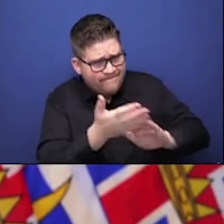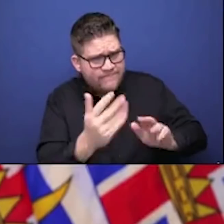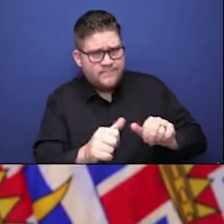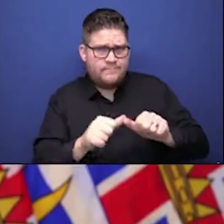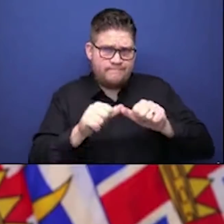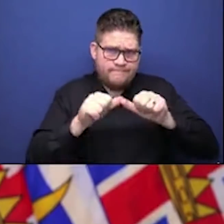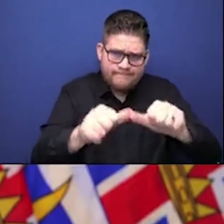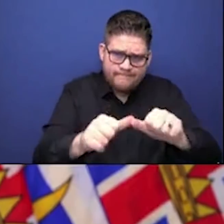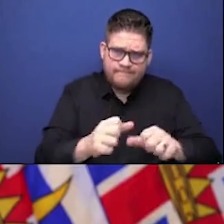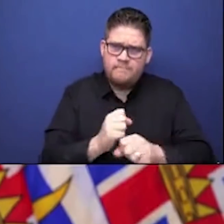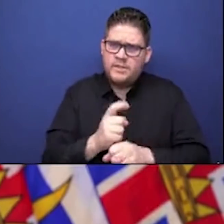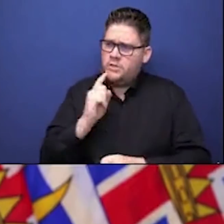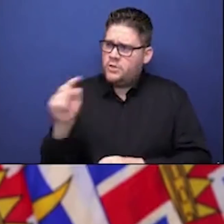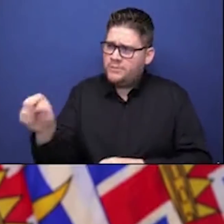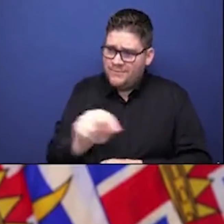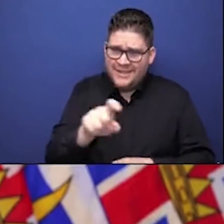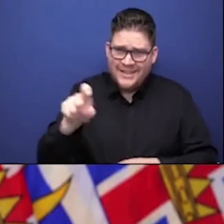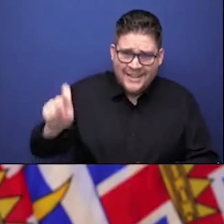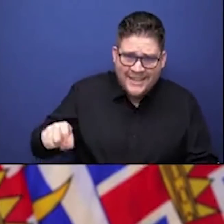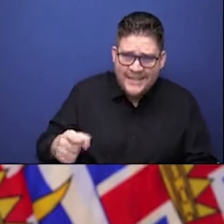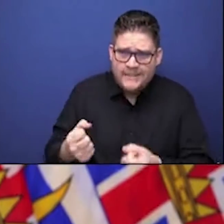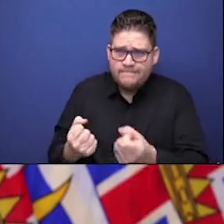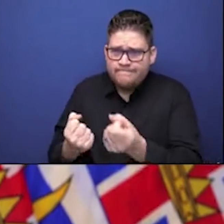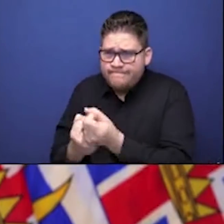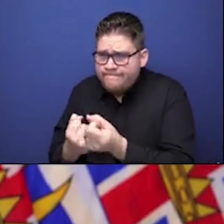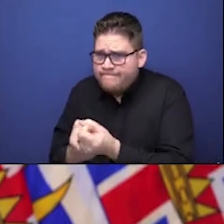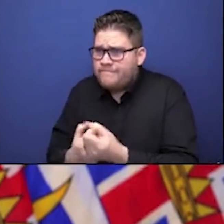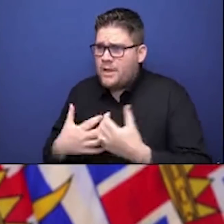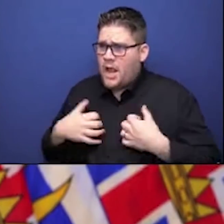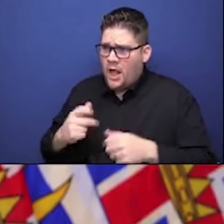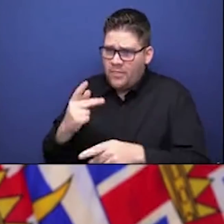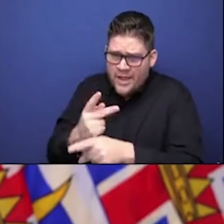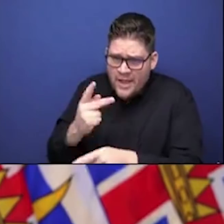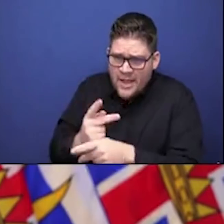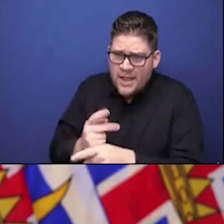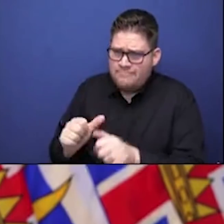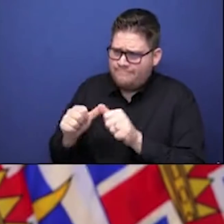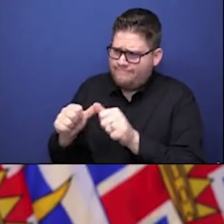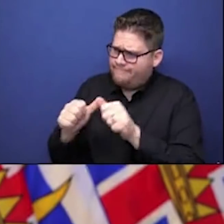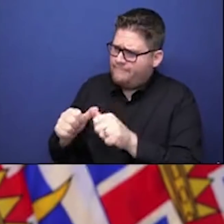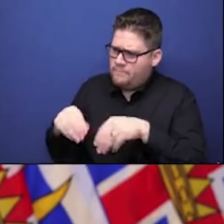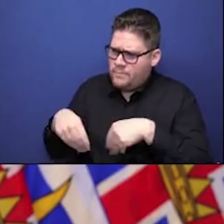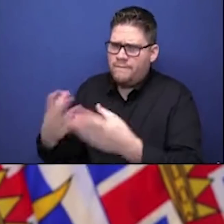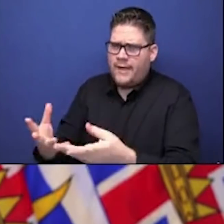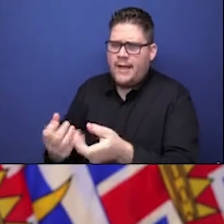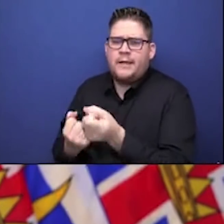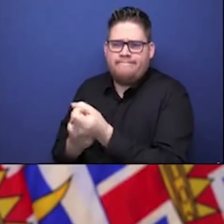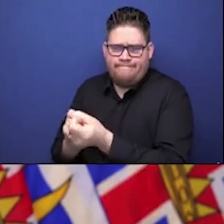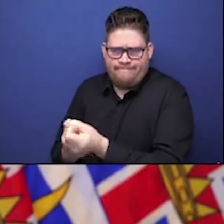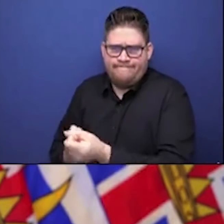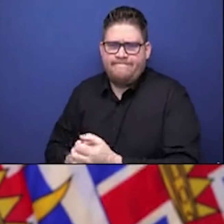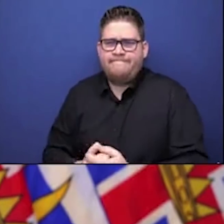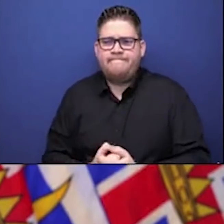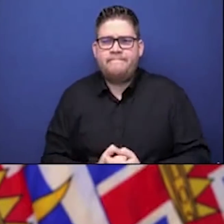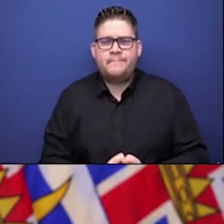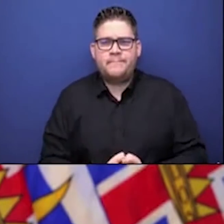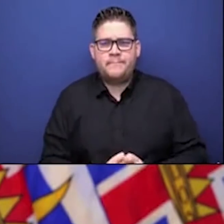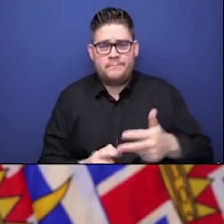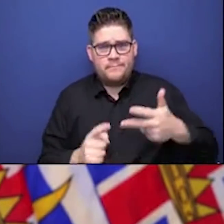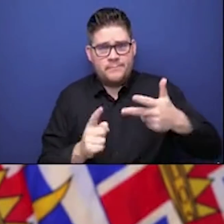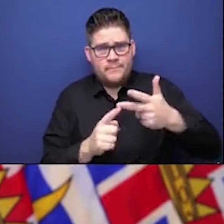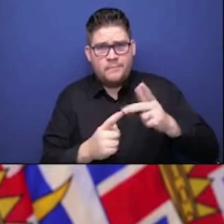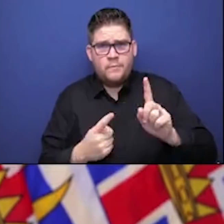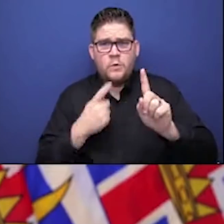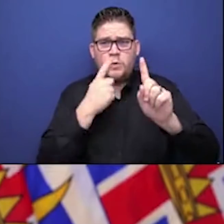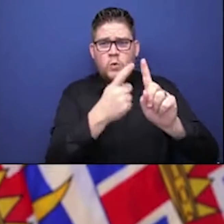when they need it. And, of course, to minimize as much as we can, the disruption to our society, although we know